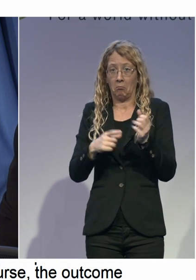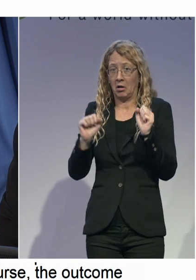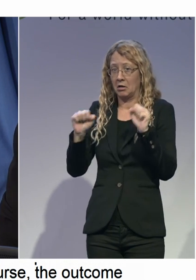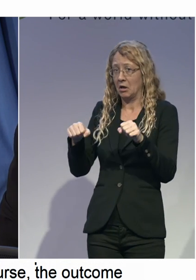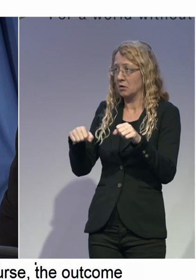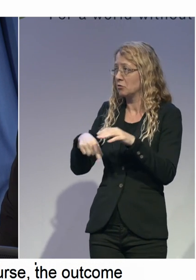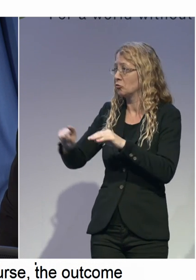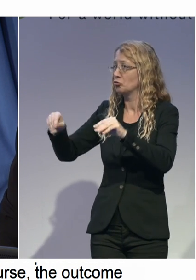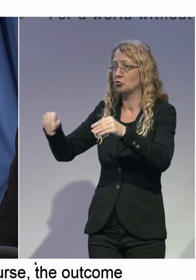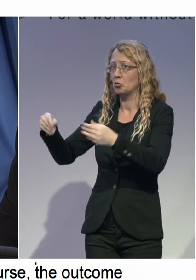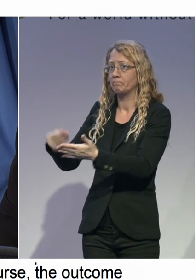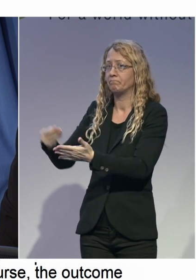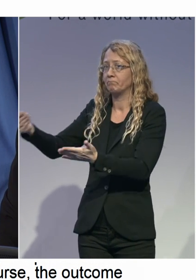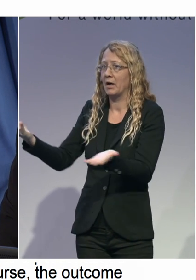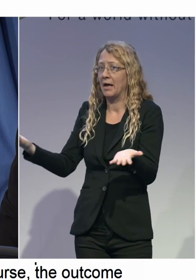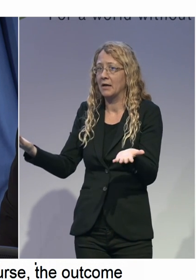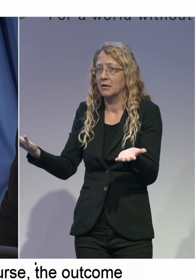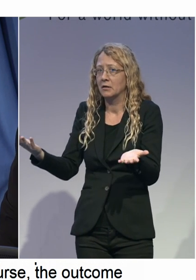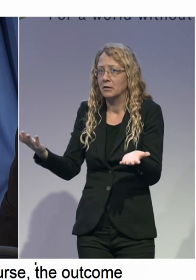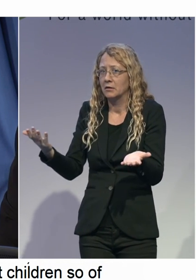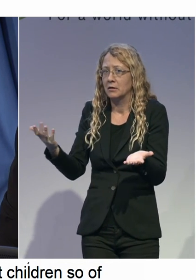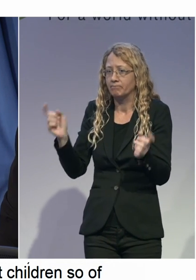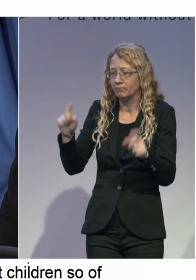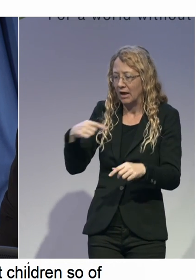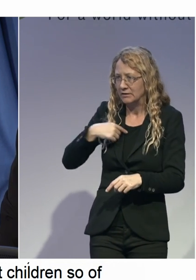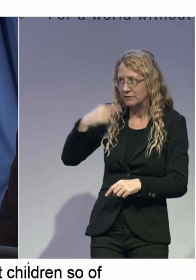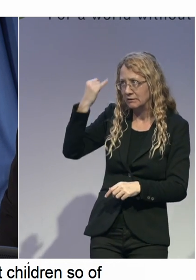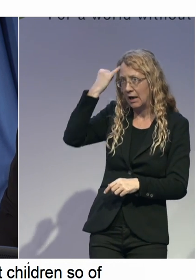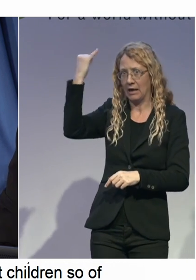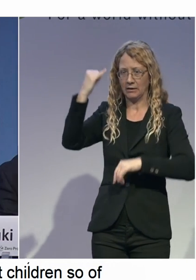no need to have specific standard in our case.